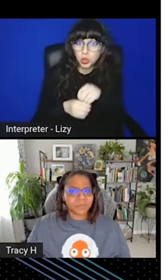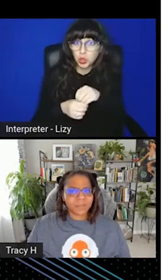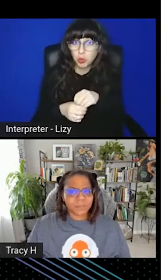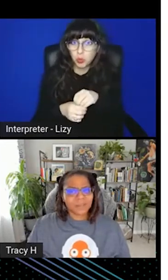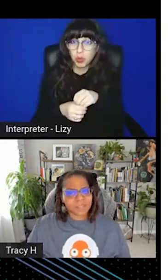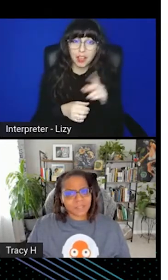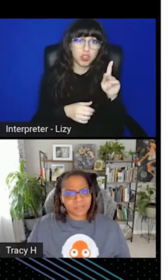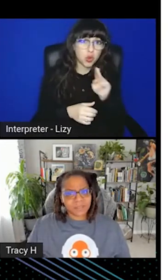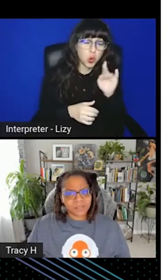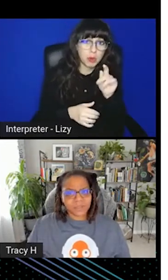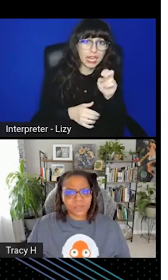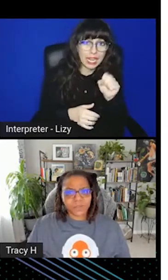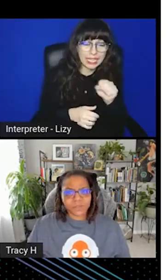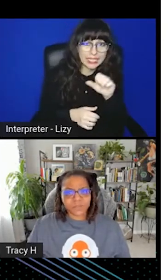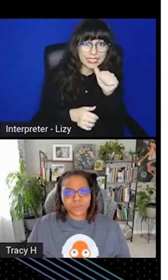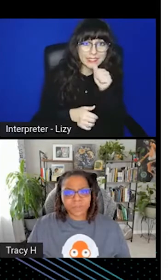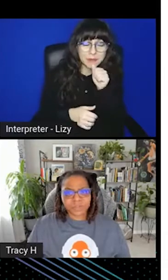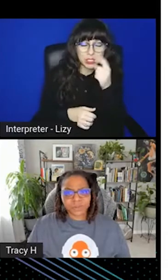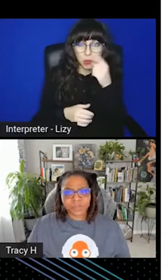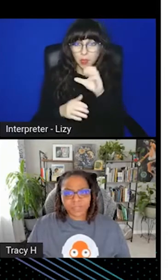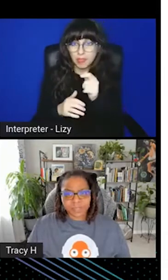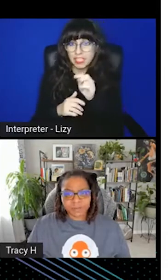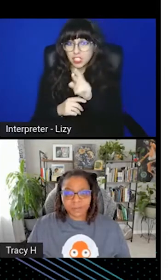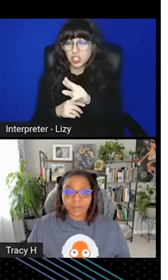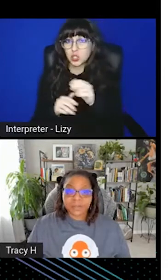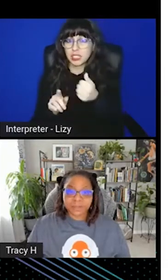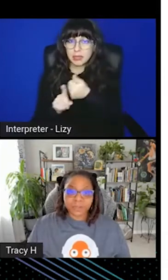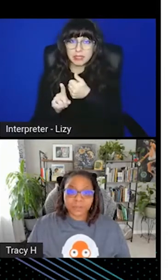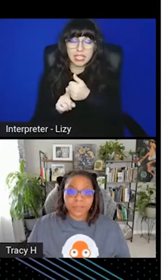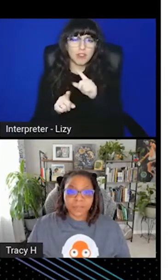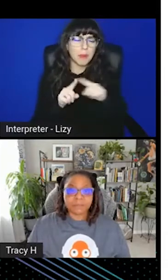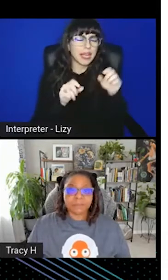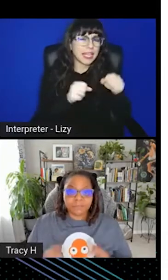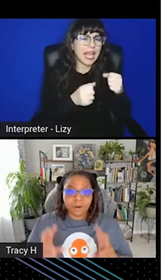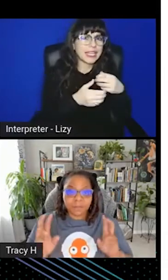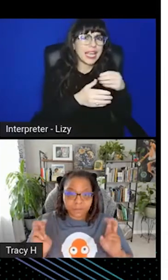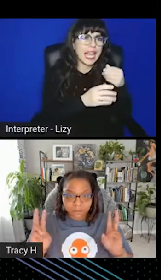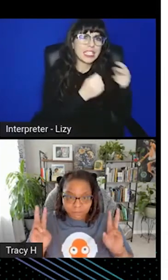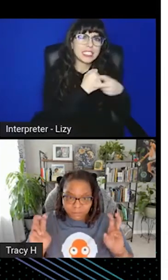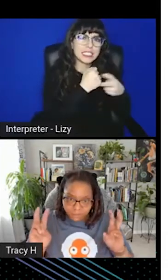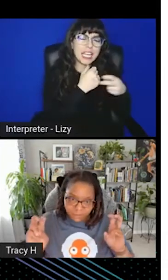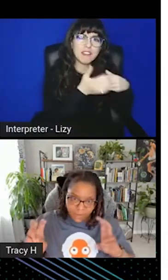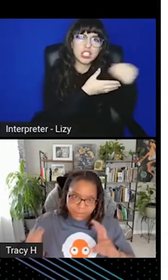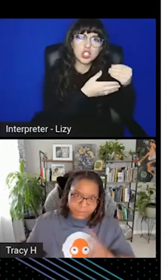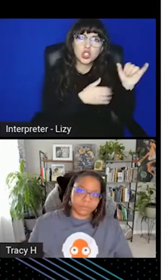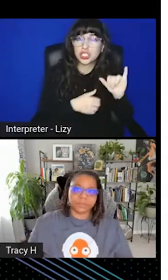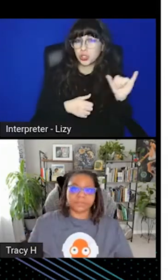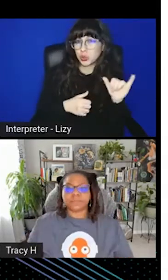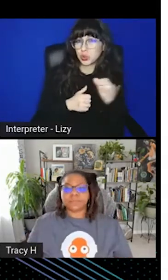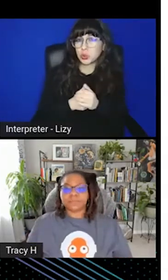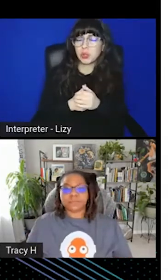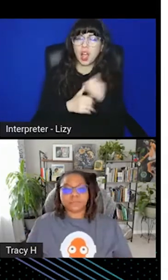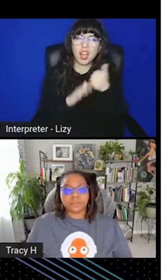in encrypting them outside the cluster so that we can store them externally in Git and so it can make it fall under GitOps.